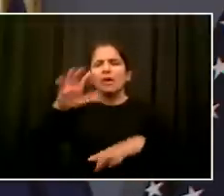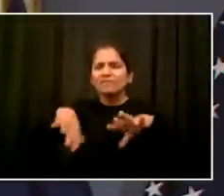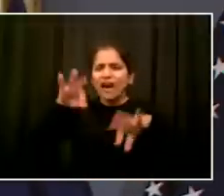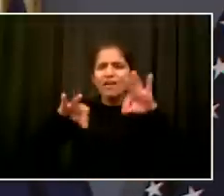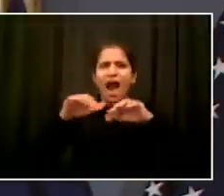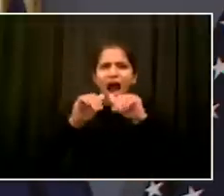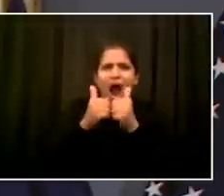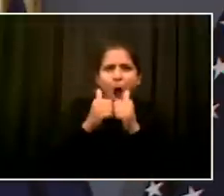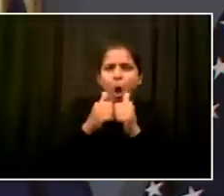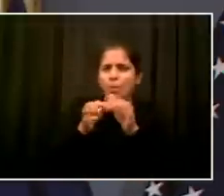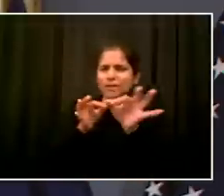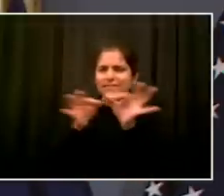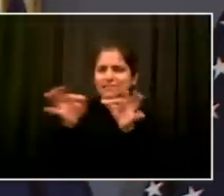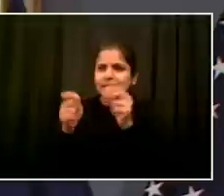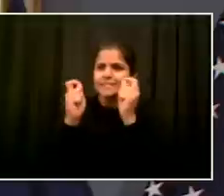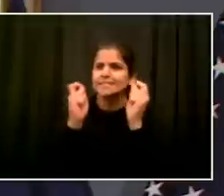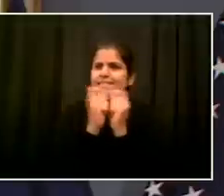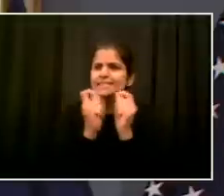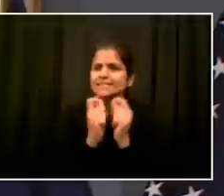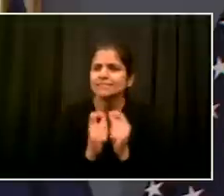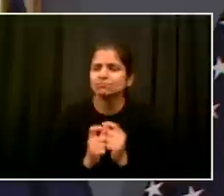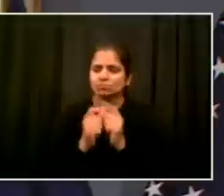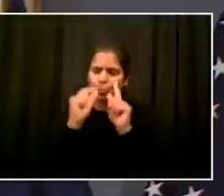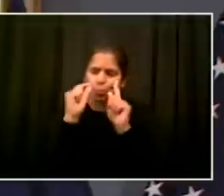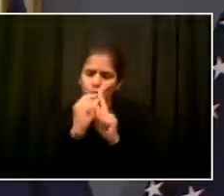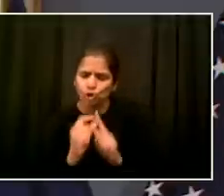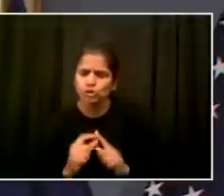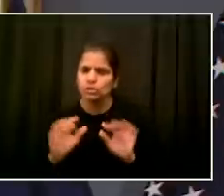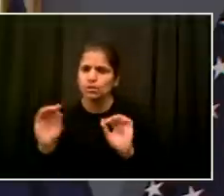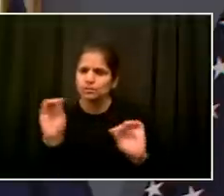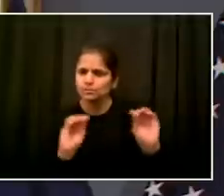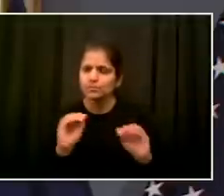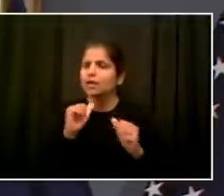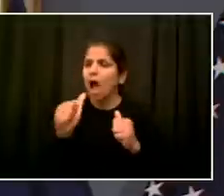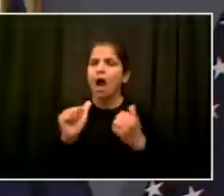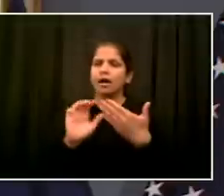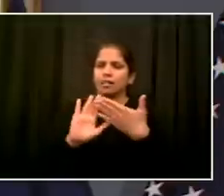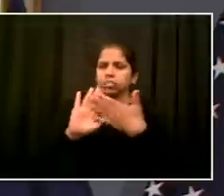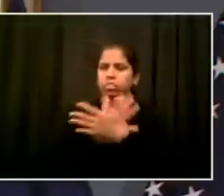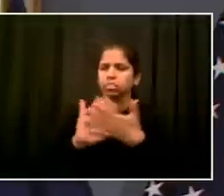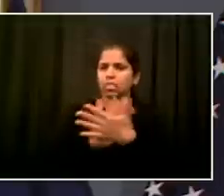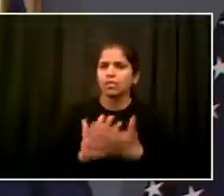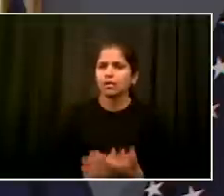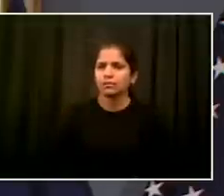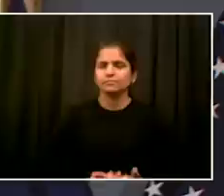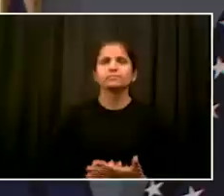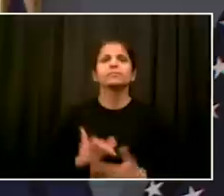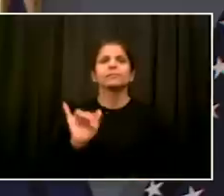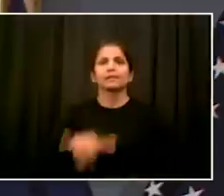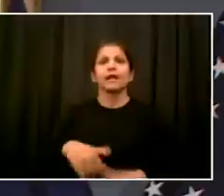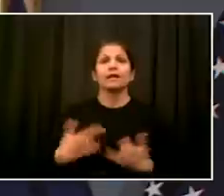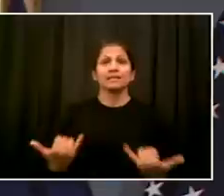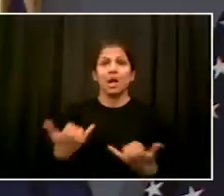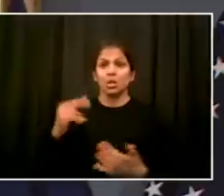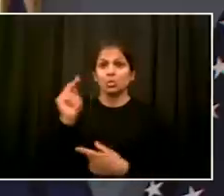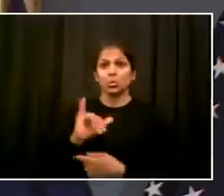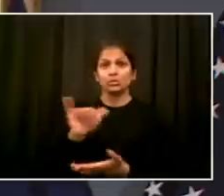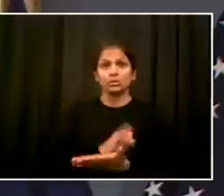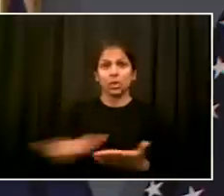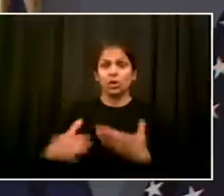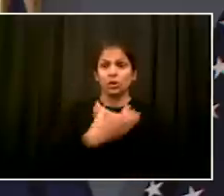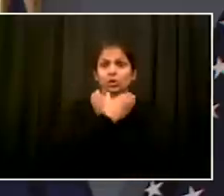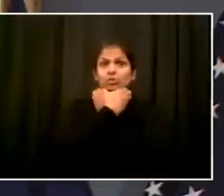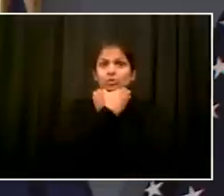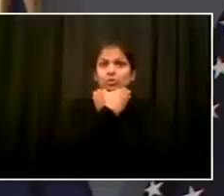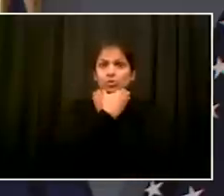and years and years. Chokeholds are prohibited, period. We've got to recognize when it's a situation that is absolutely aberrant, and it does